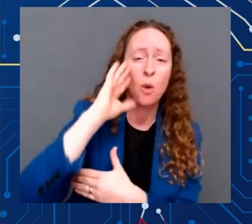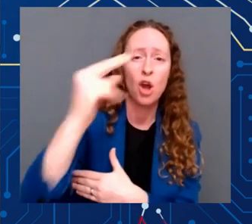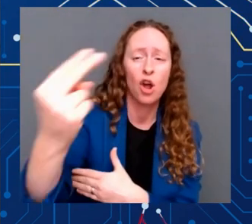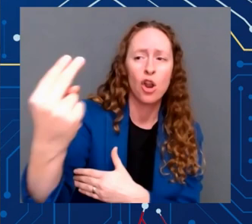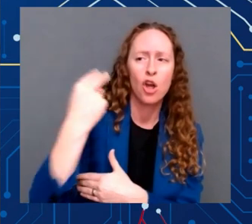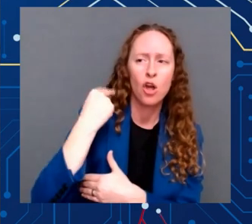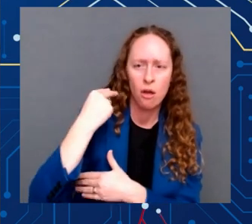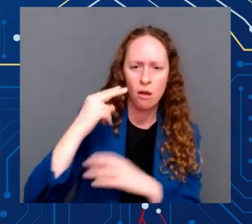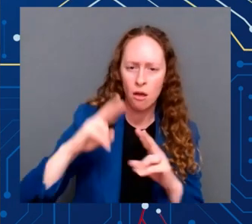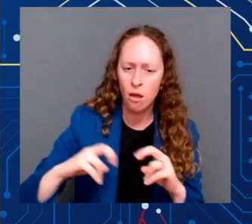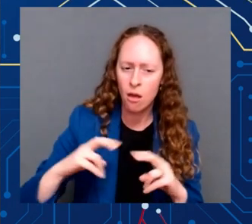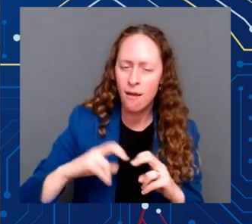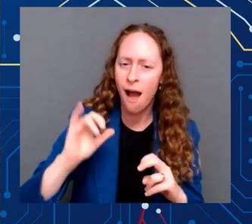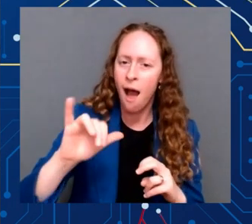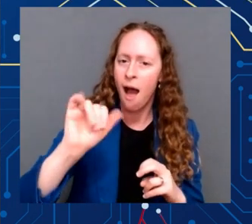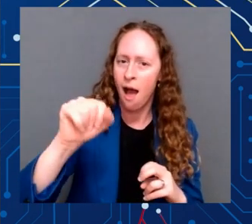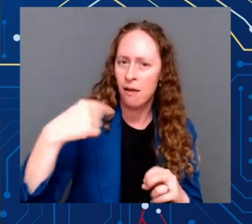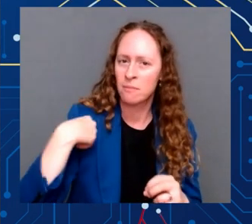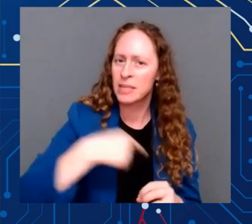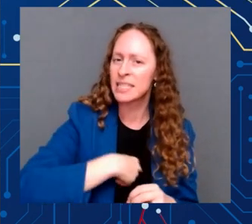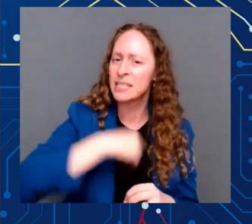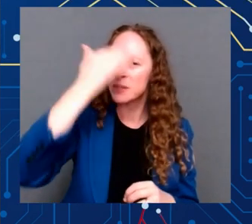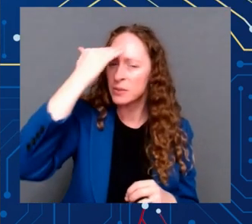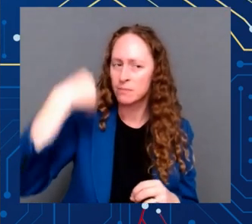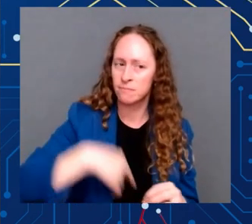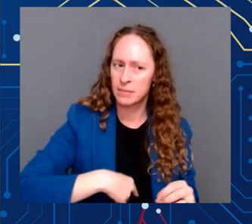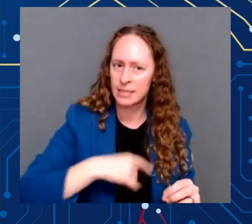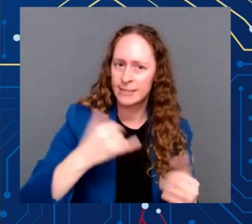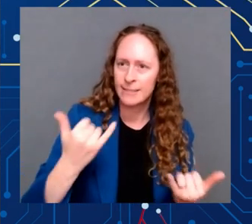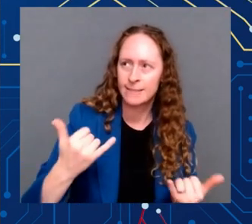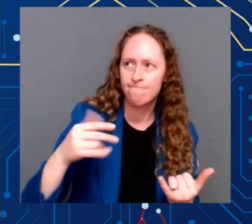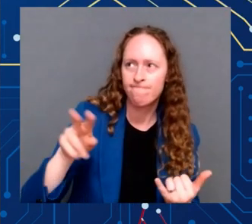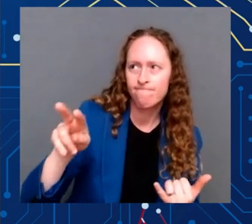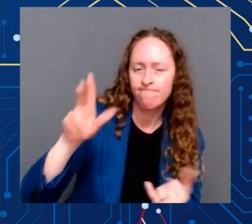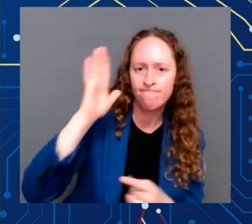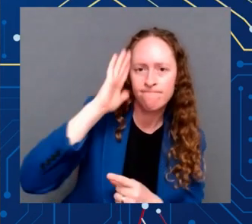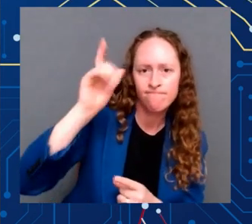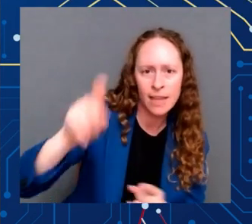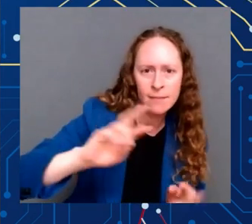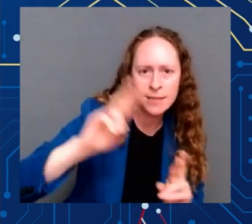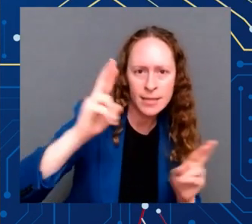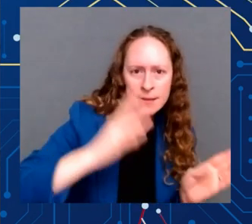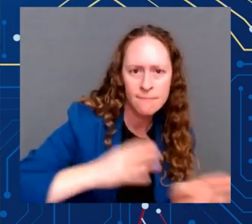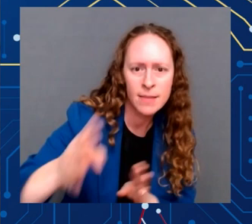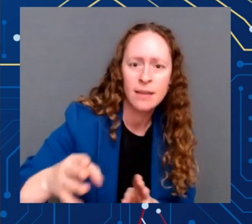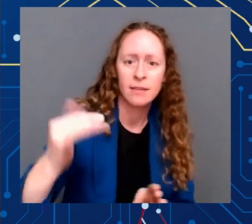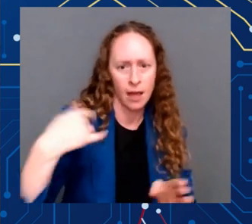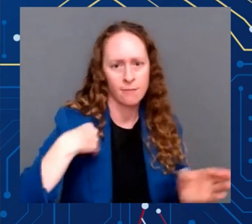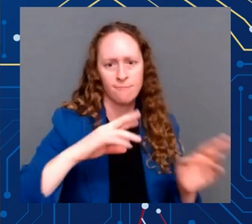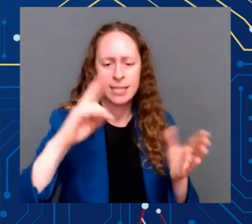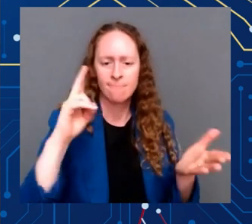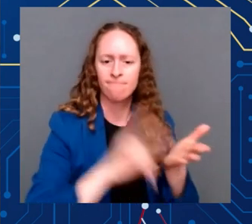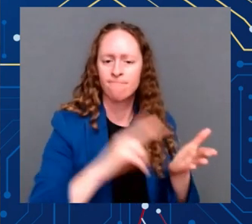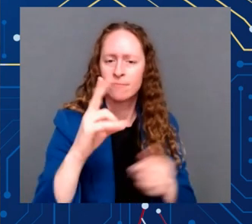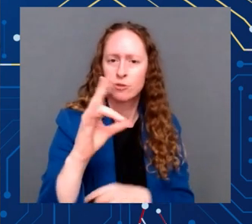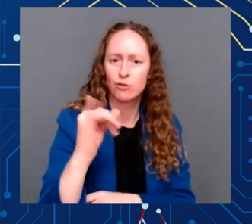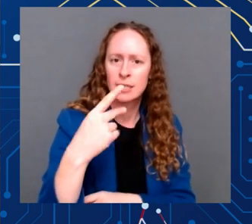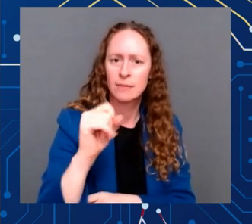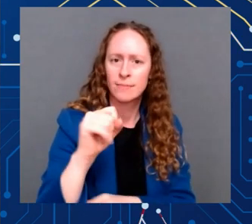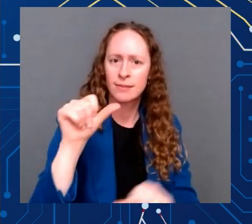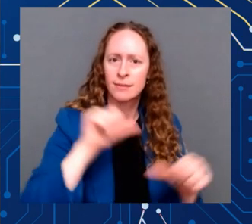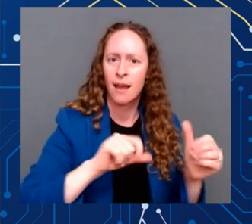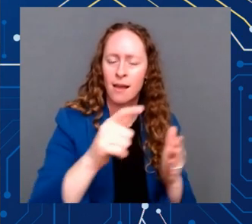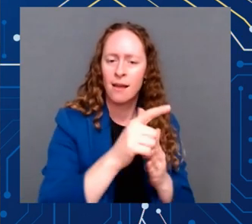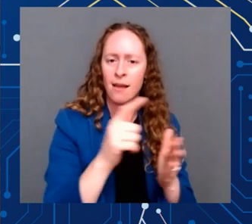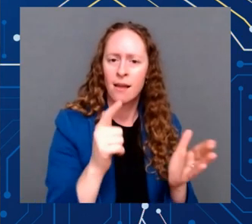I'm signing the law of the Chips and Science Act, a once-in-a-generation investment in America itself, a law